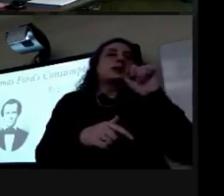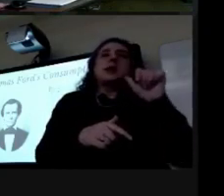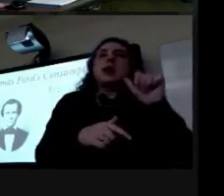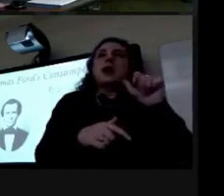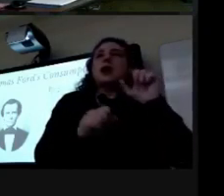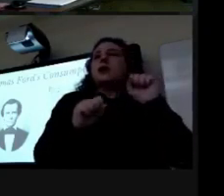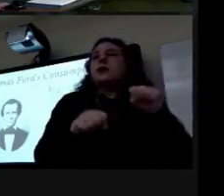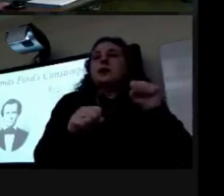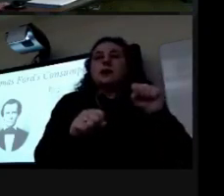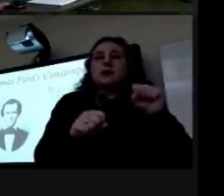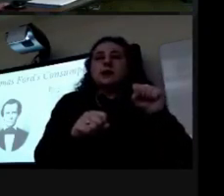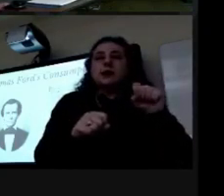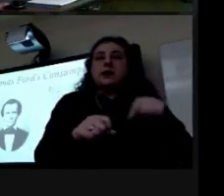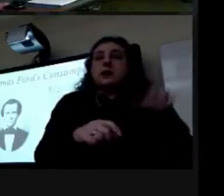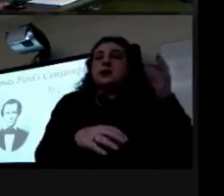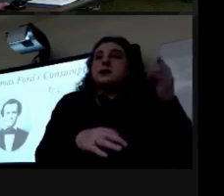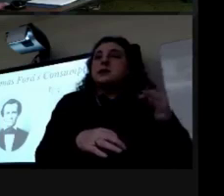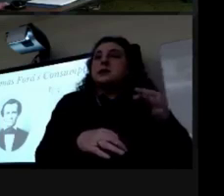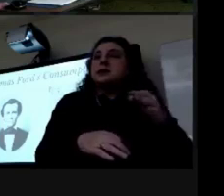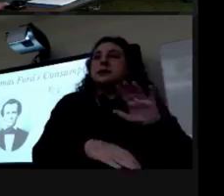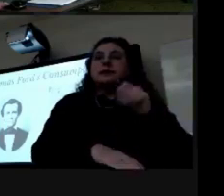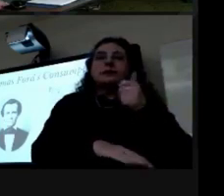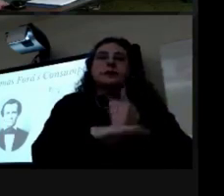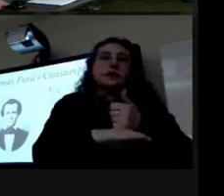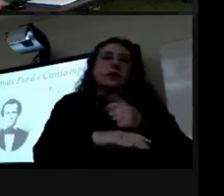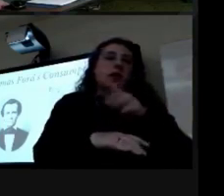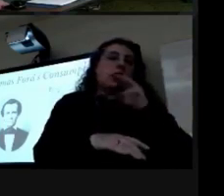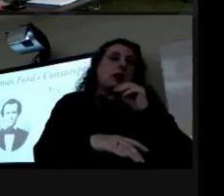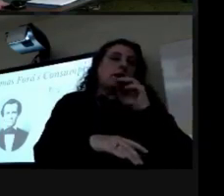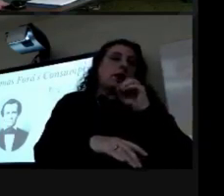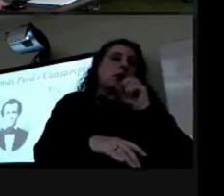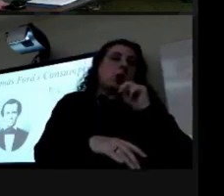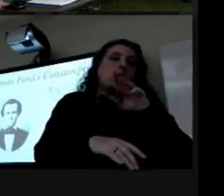so they decided to settle in morrow county